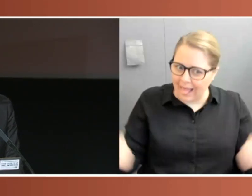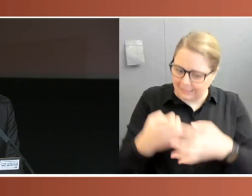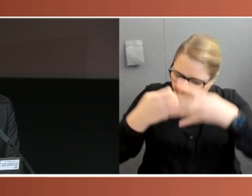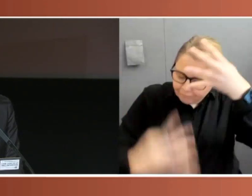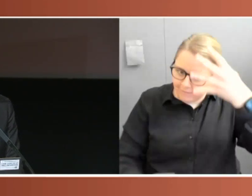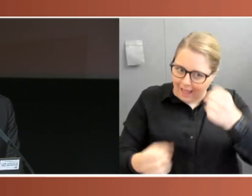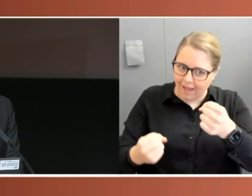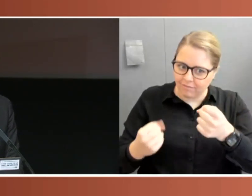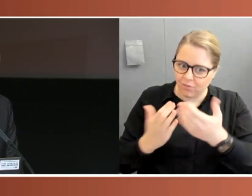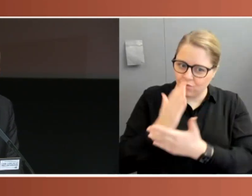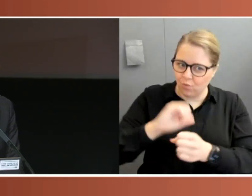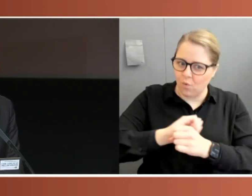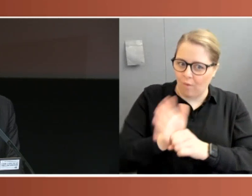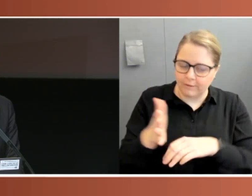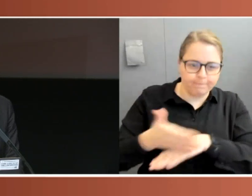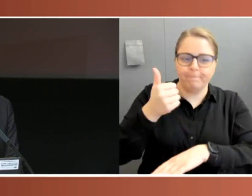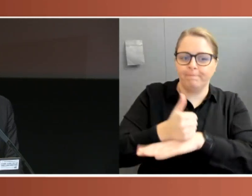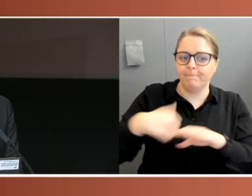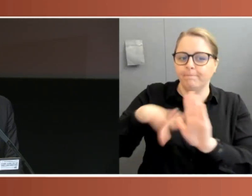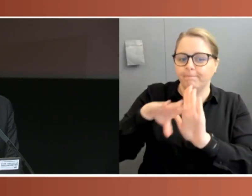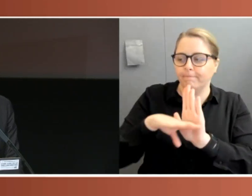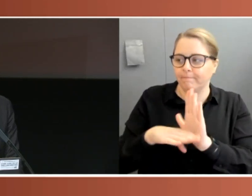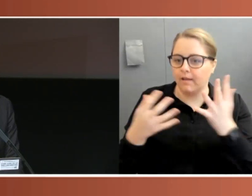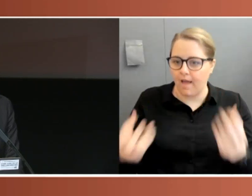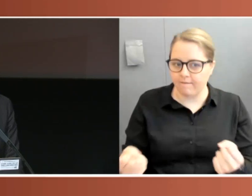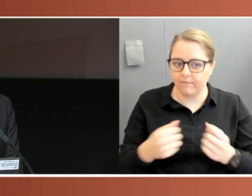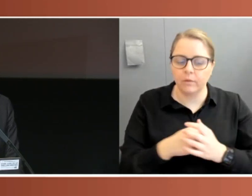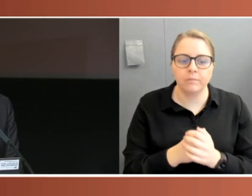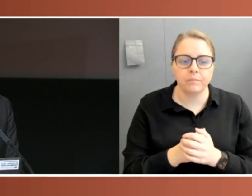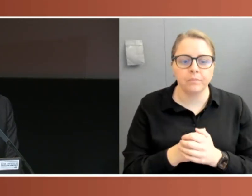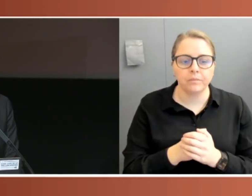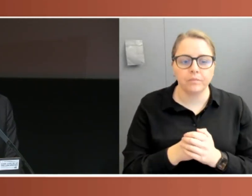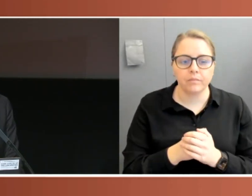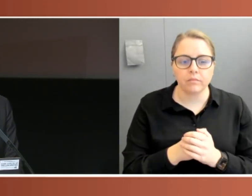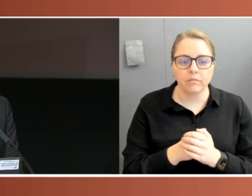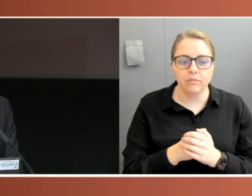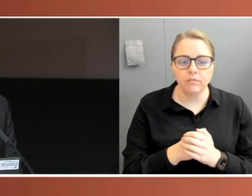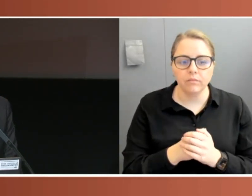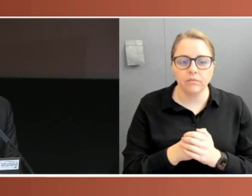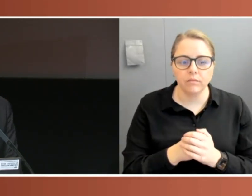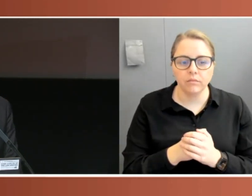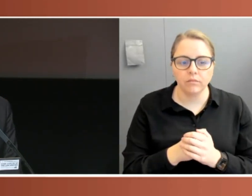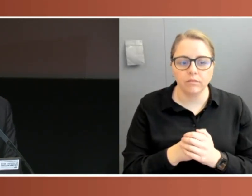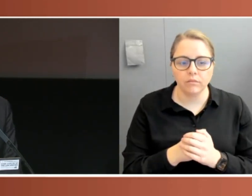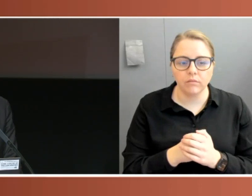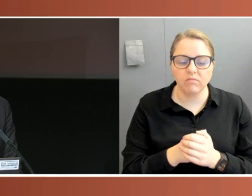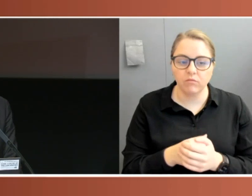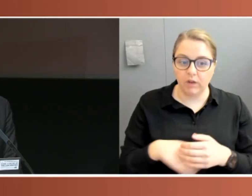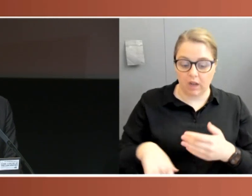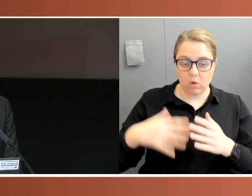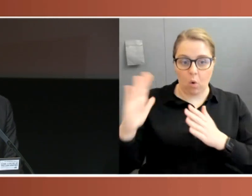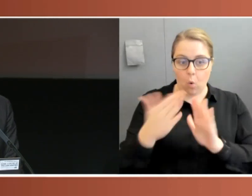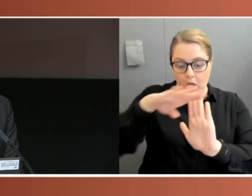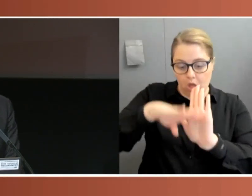What was really striking about these measures is almost all of them were brought about, not directly by parliament, but by the executive.